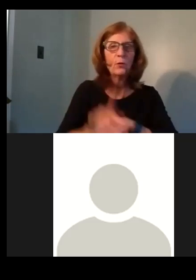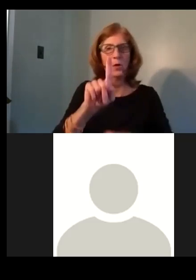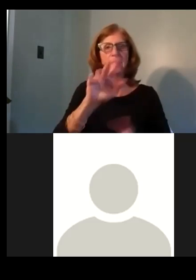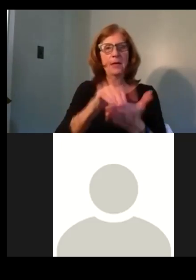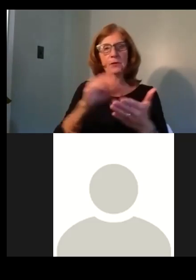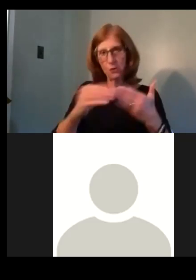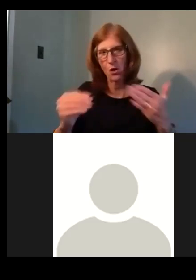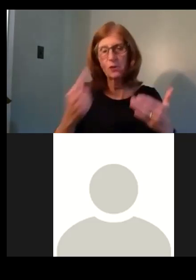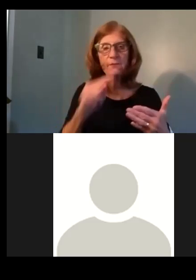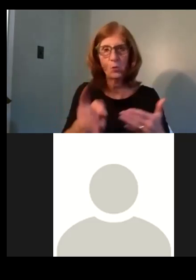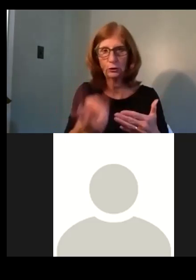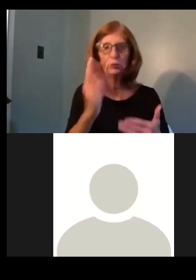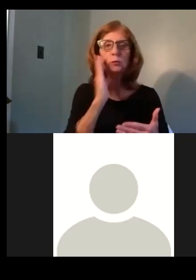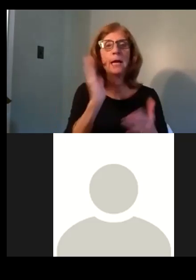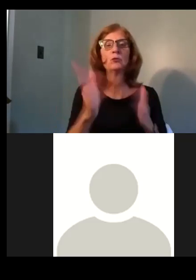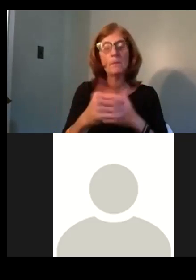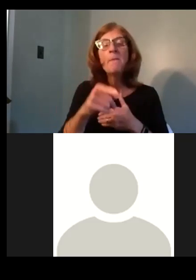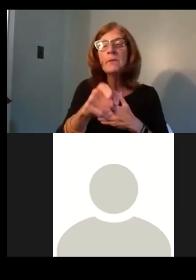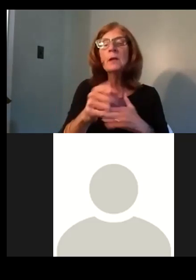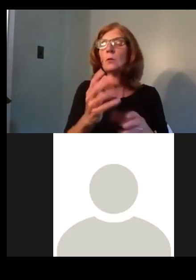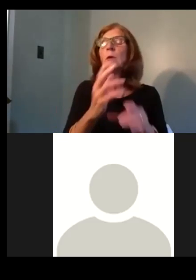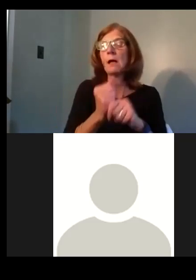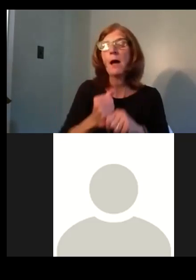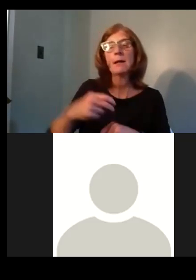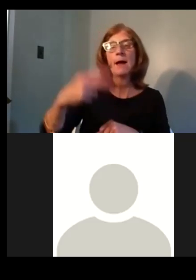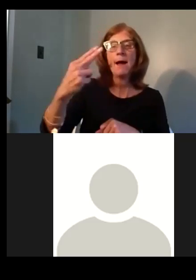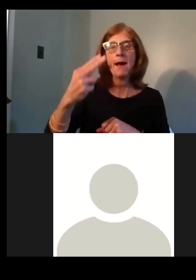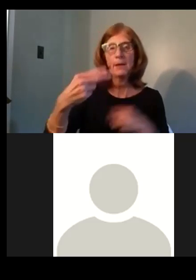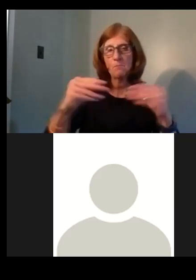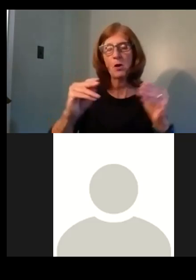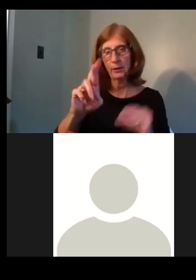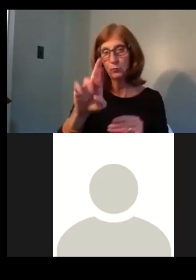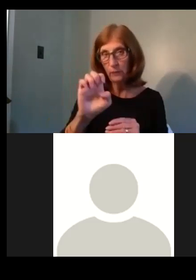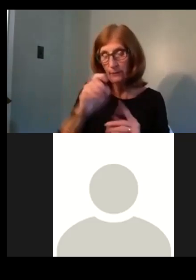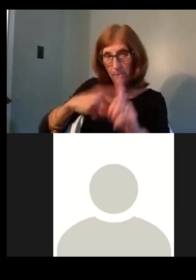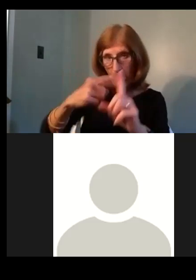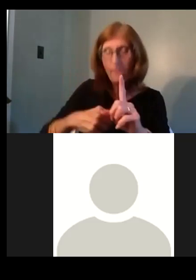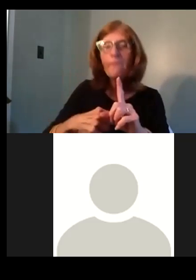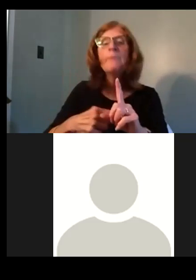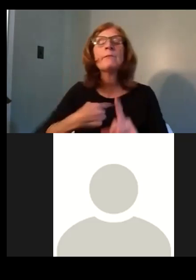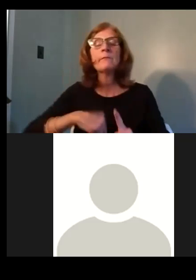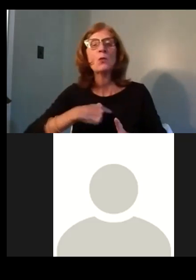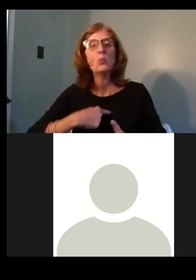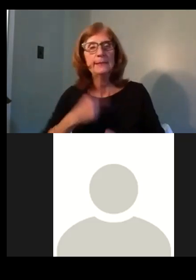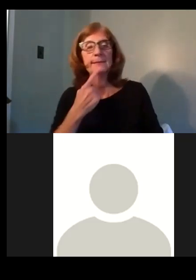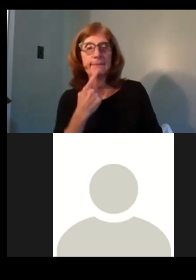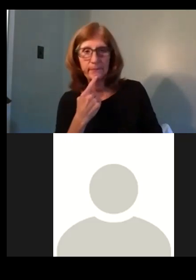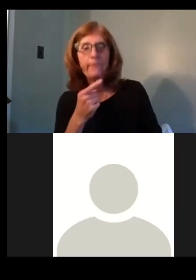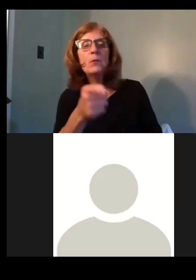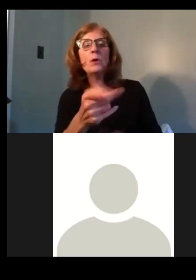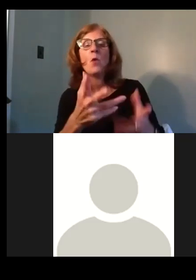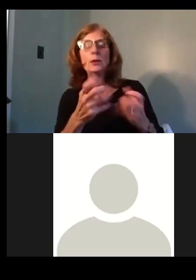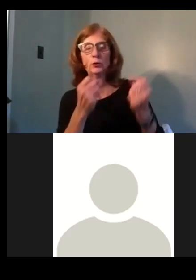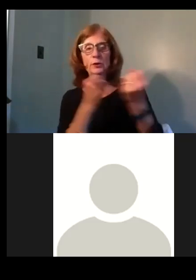And the reason we got comfortable with those super high market rate rents is it allows the project to support a large first mortgage